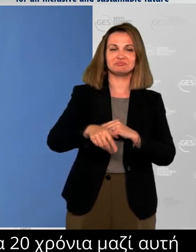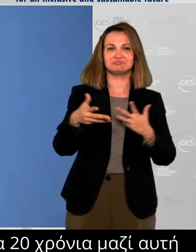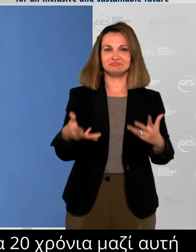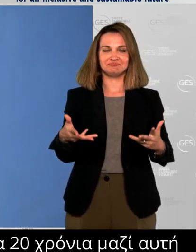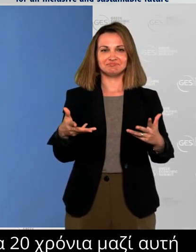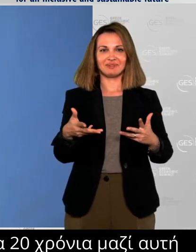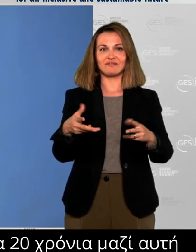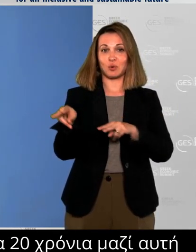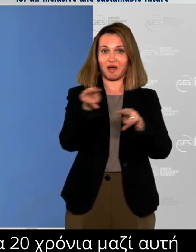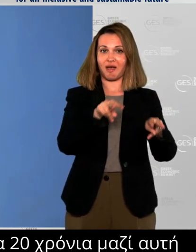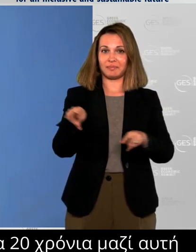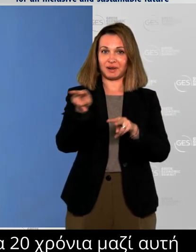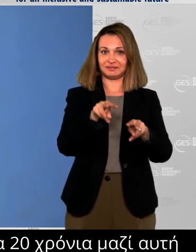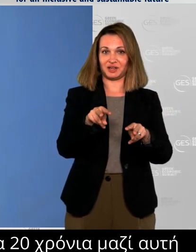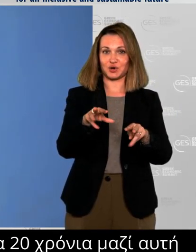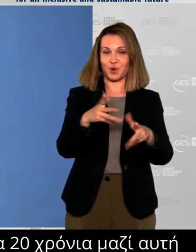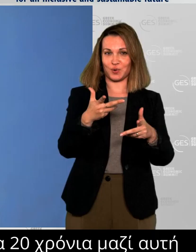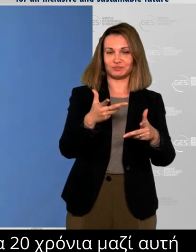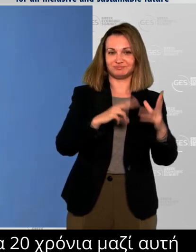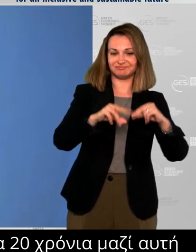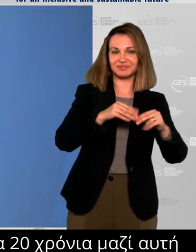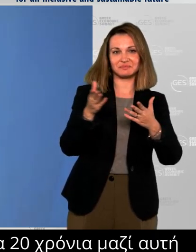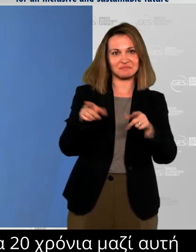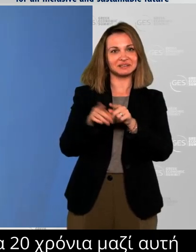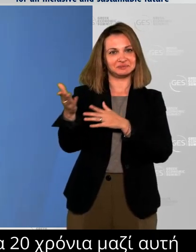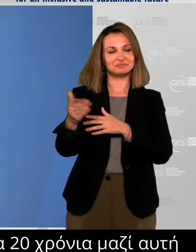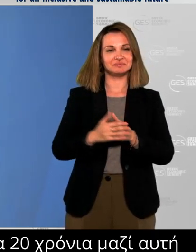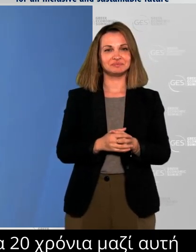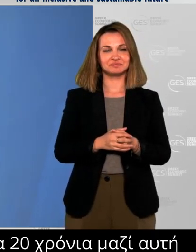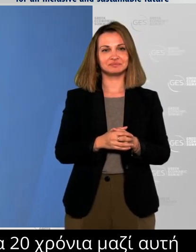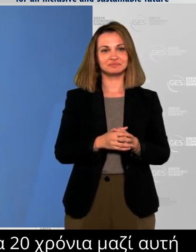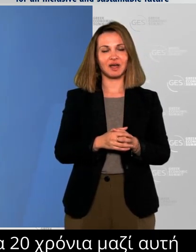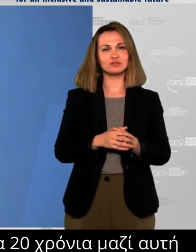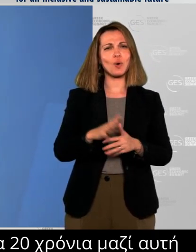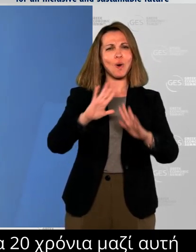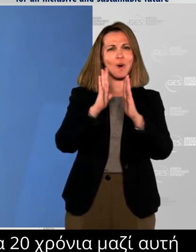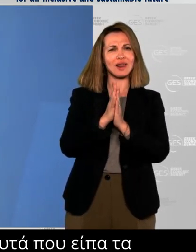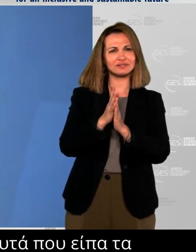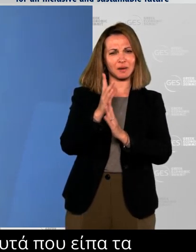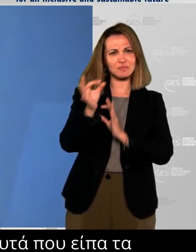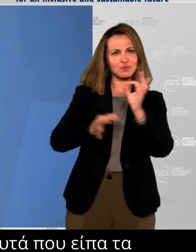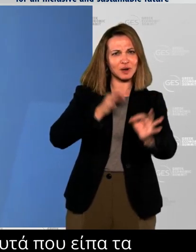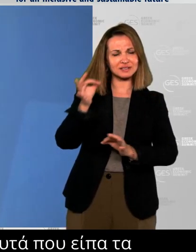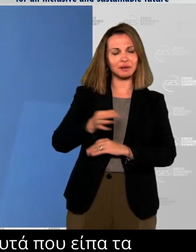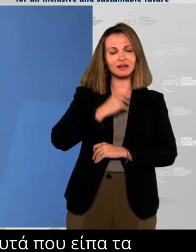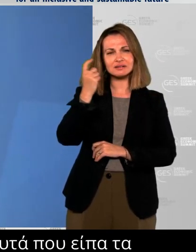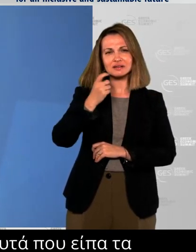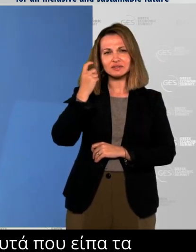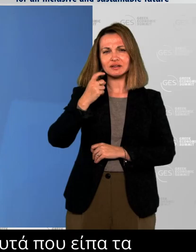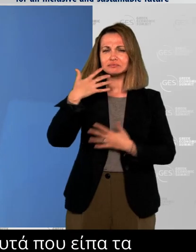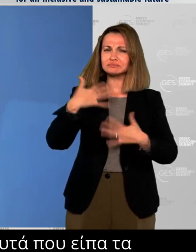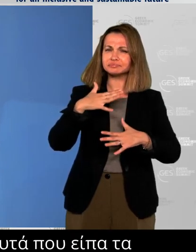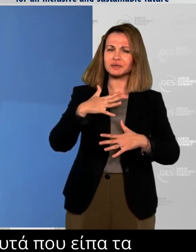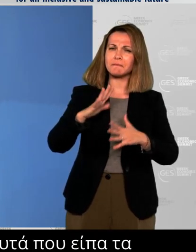progress that's been achieved during your tenure. And I thank you for that and congratulate you. And thank you very much for the